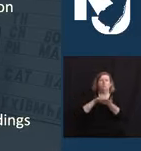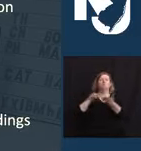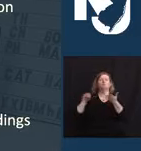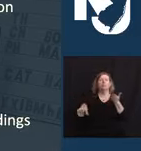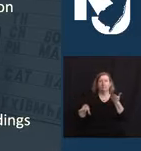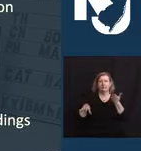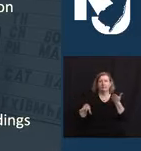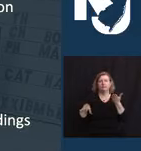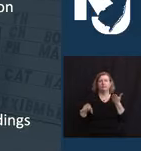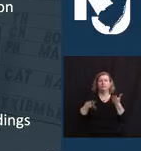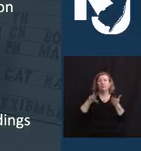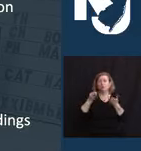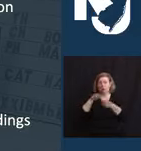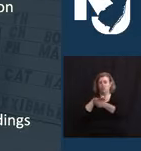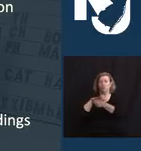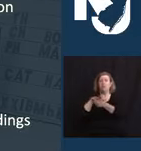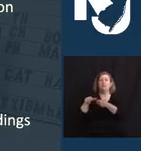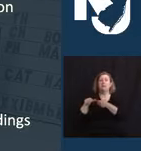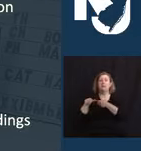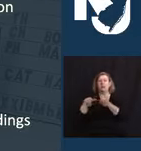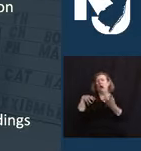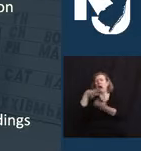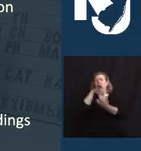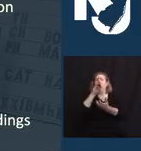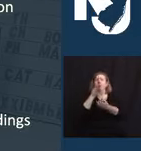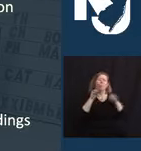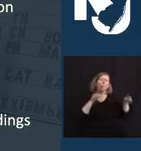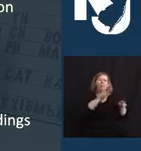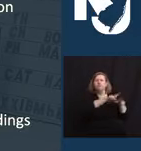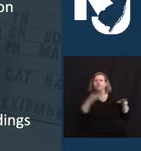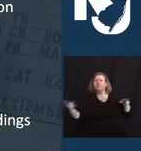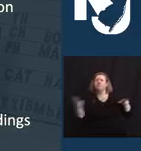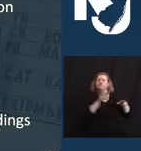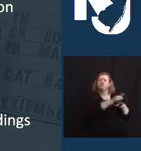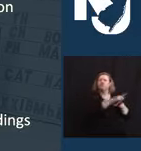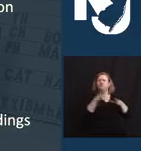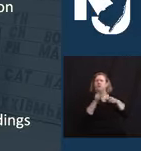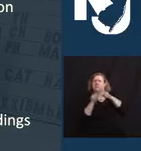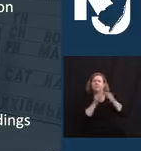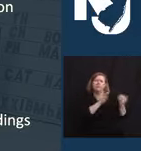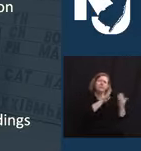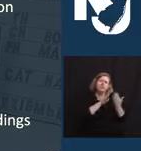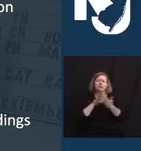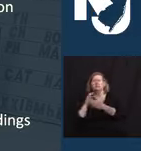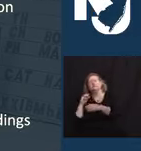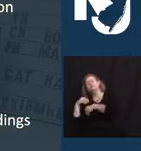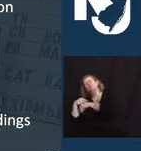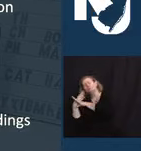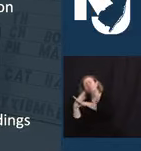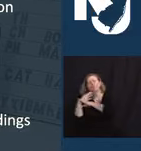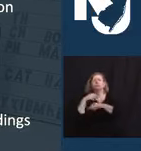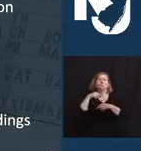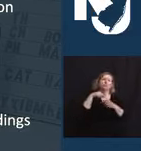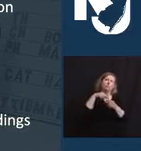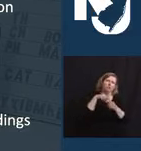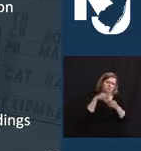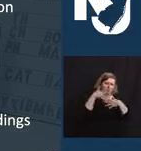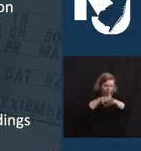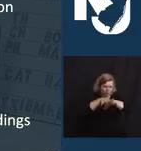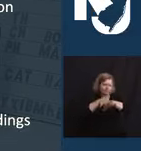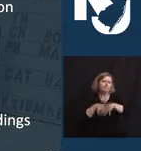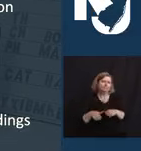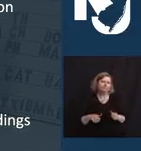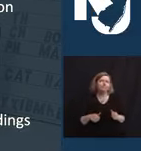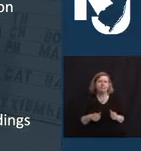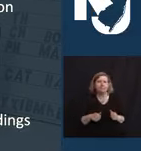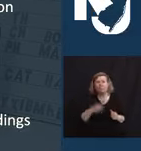30 districts or schools, which have a mix of all of the above. And this is a decrease of a couple from last week. I should note that pre